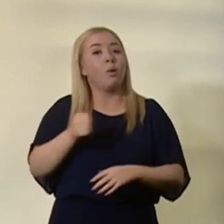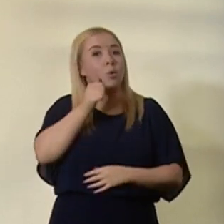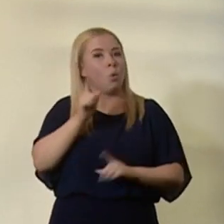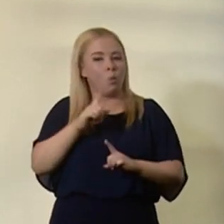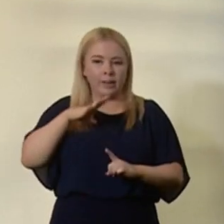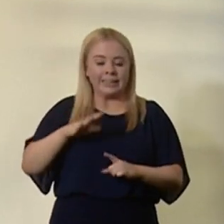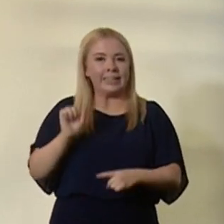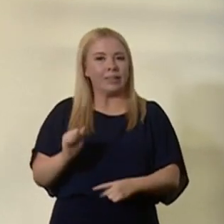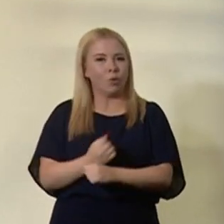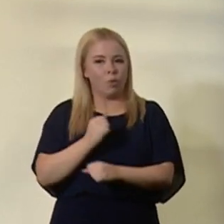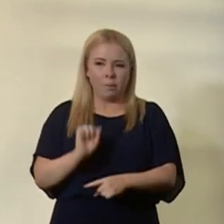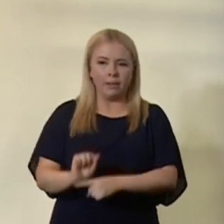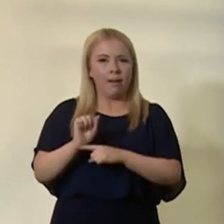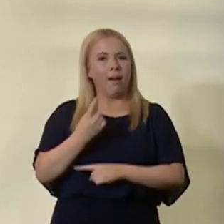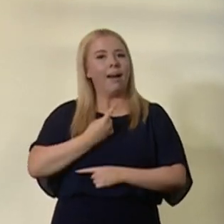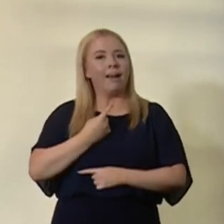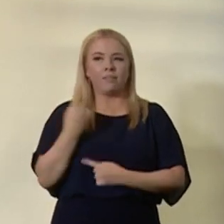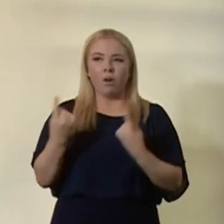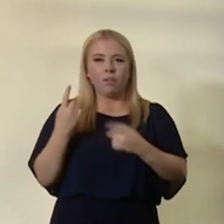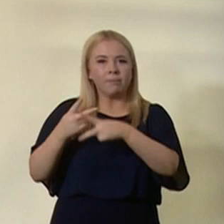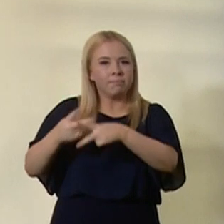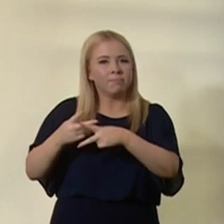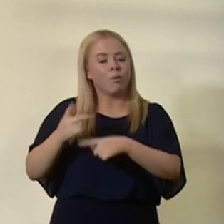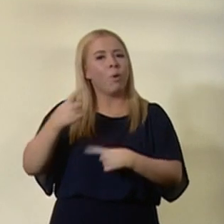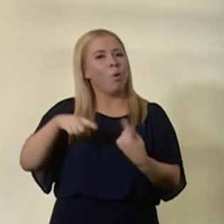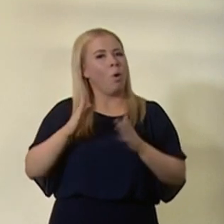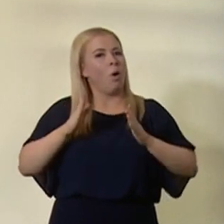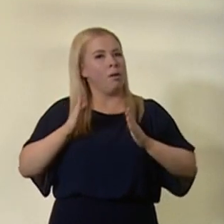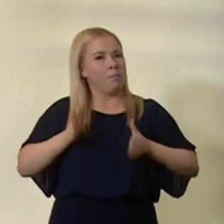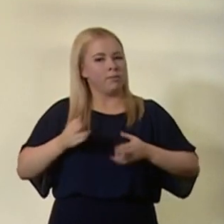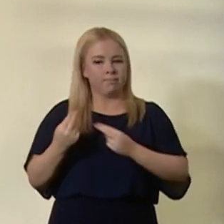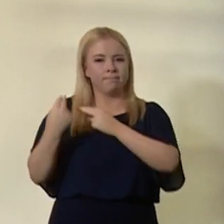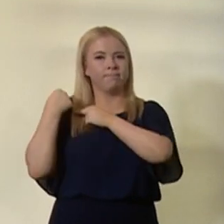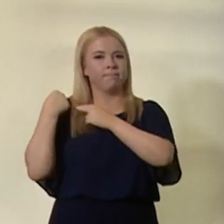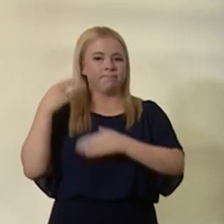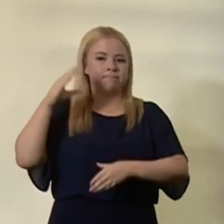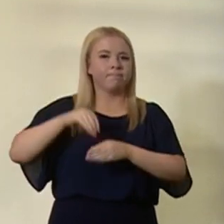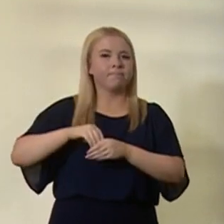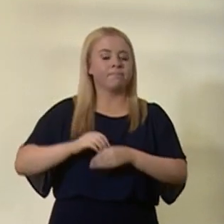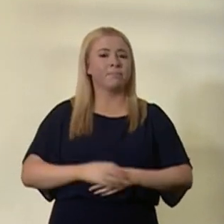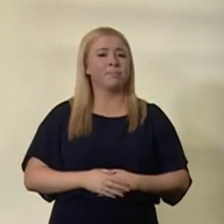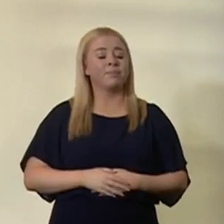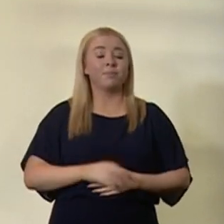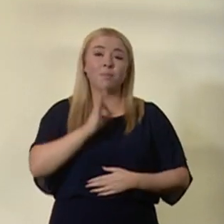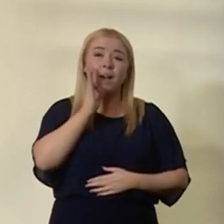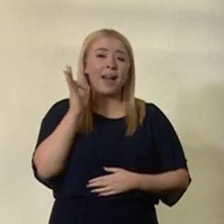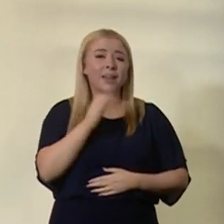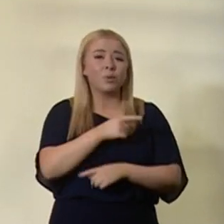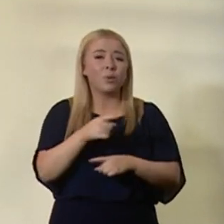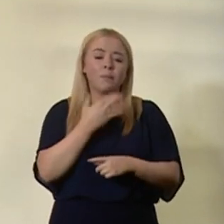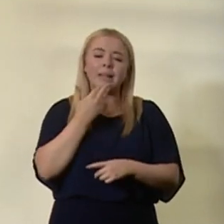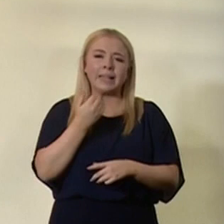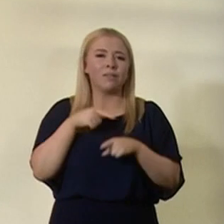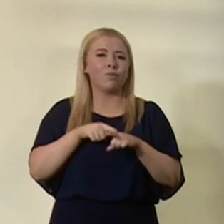ourselves and protect others. And all of us have a part to play. So I am asking everyone, please